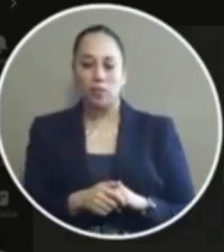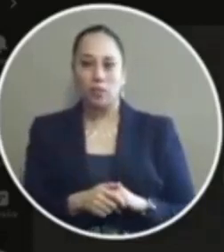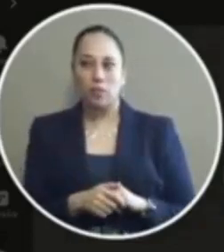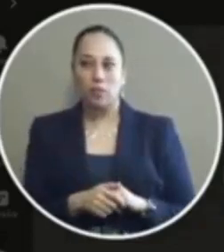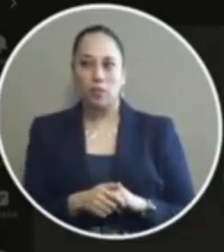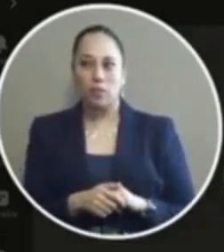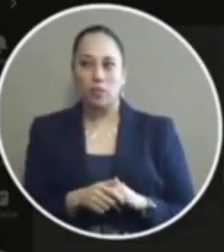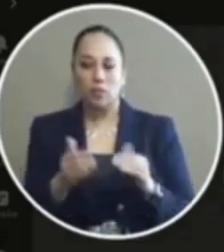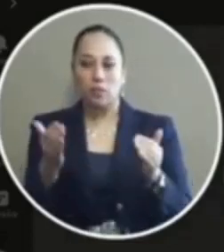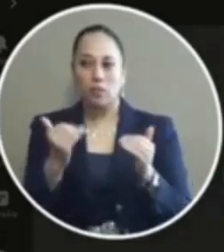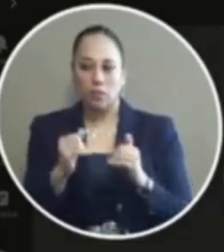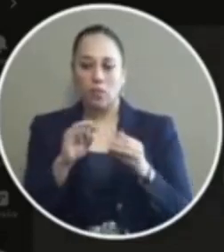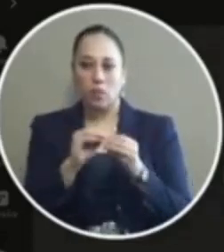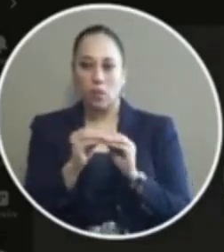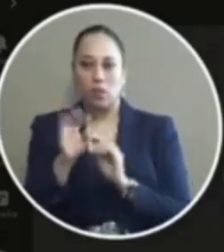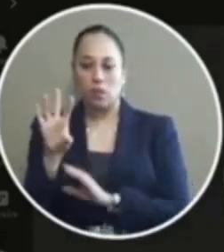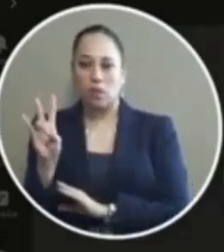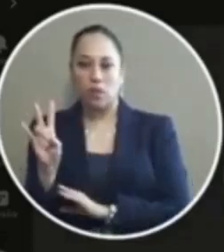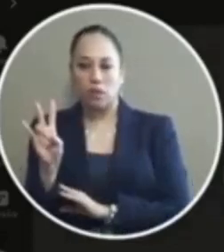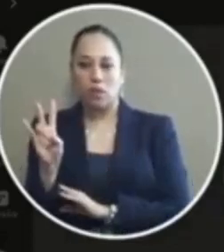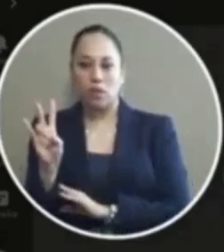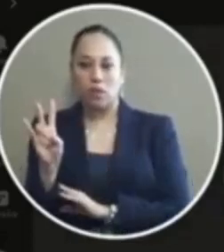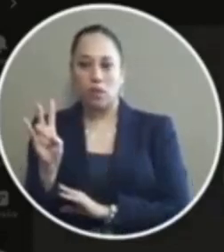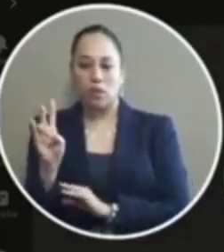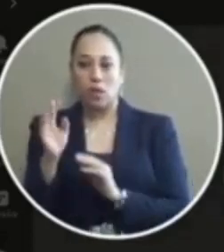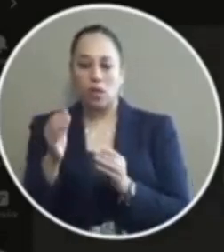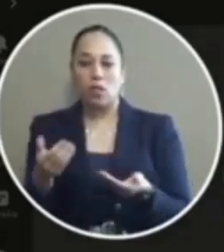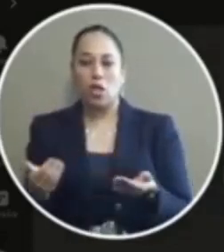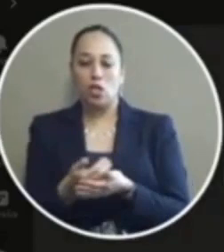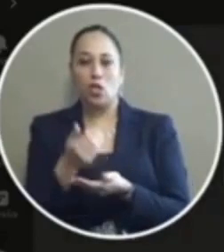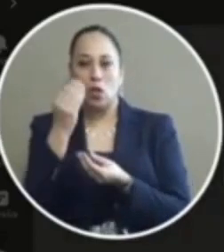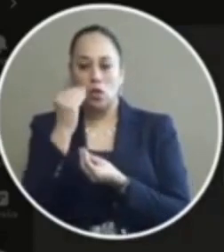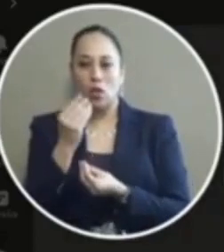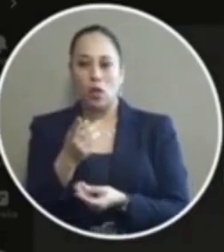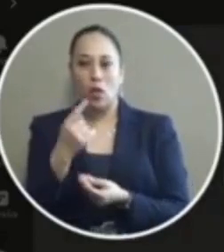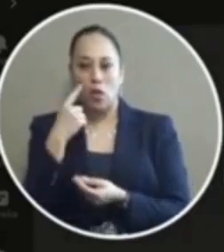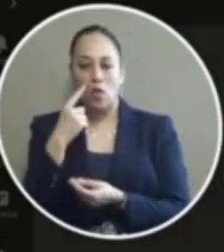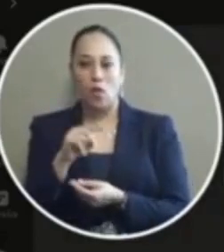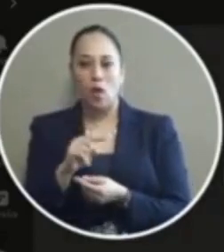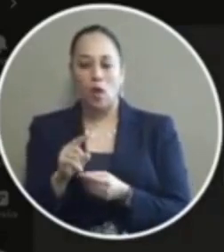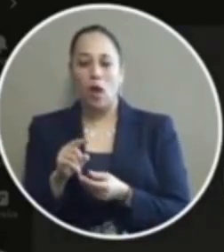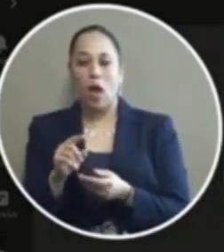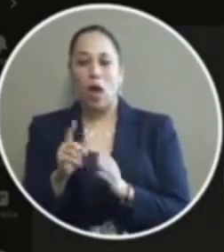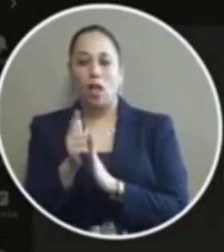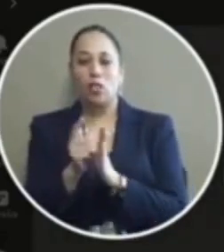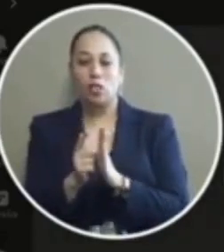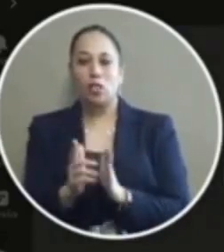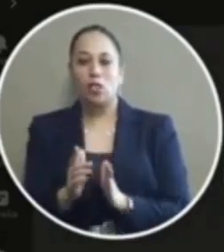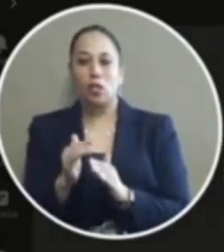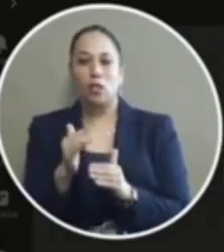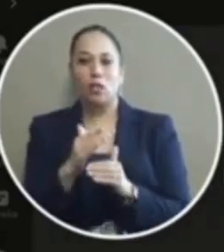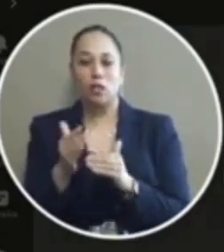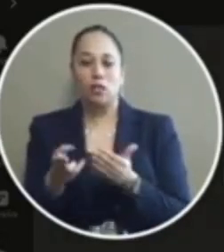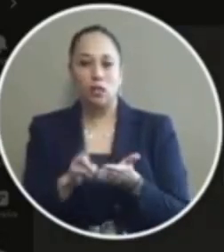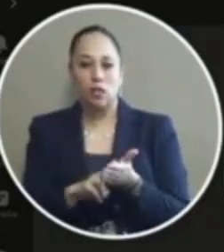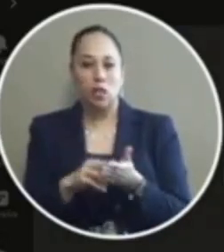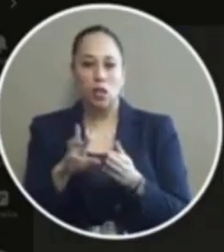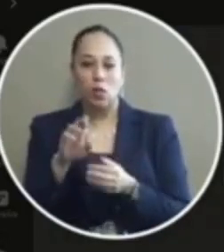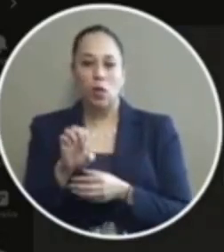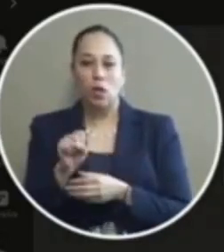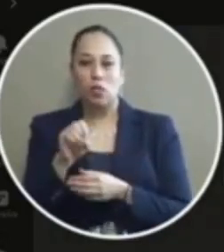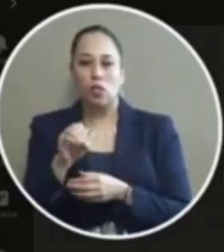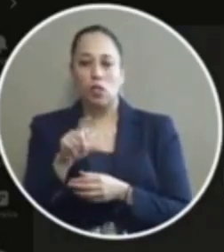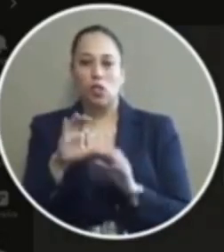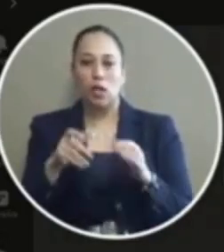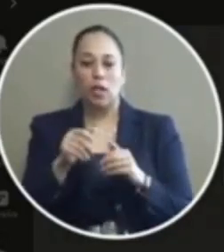okay let's go to number seven item number seven is an update by Chief Allen and the district attorney regarding sight and release resolution on class